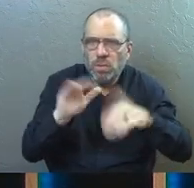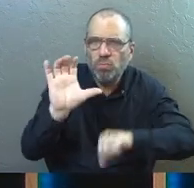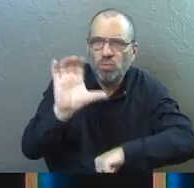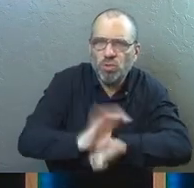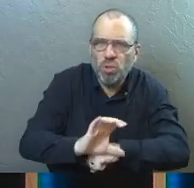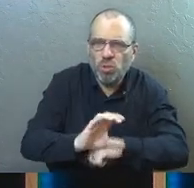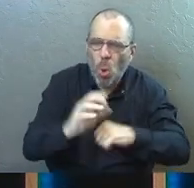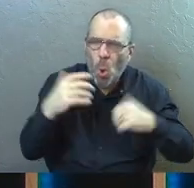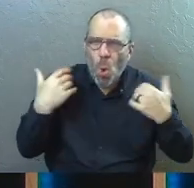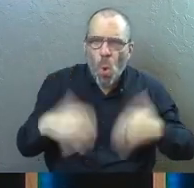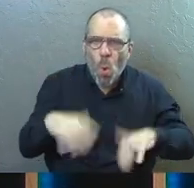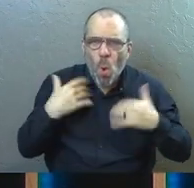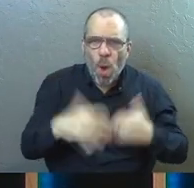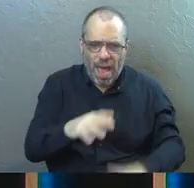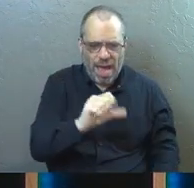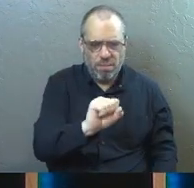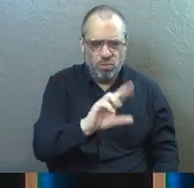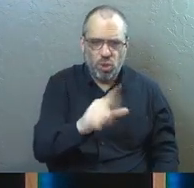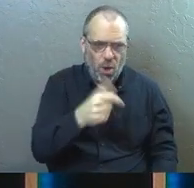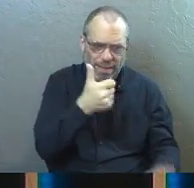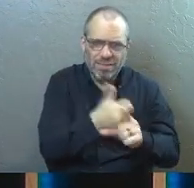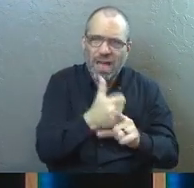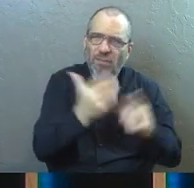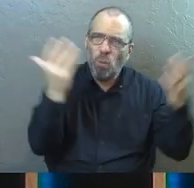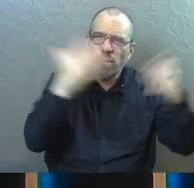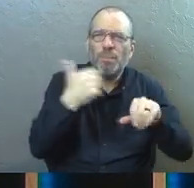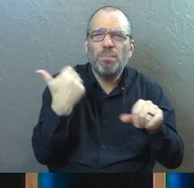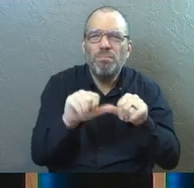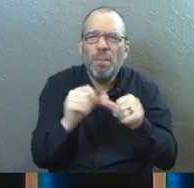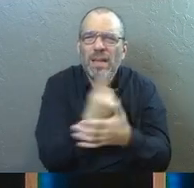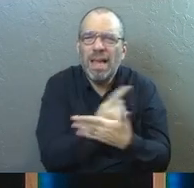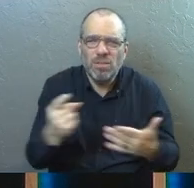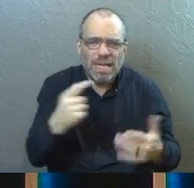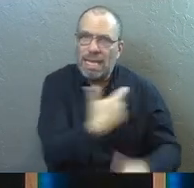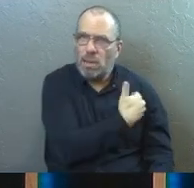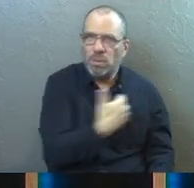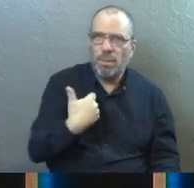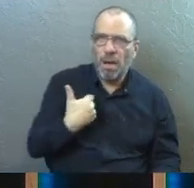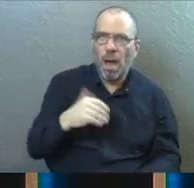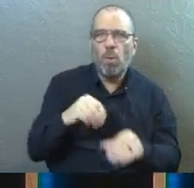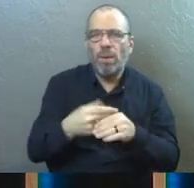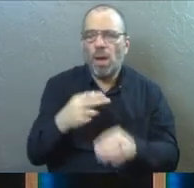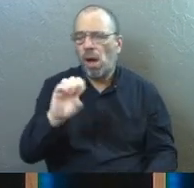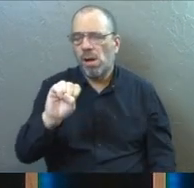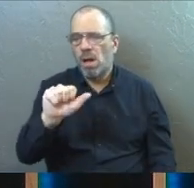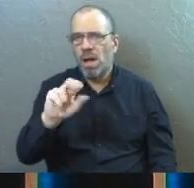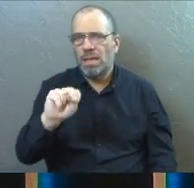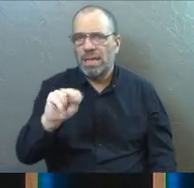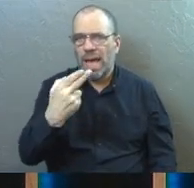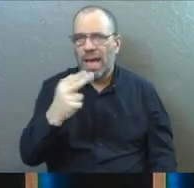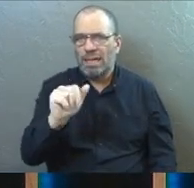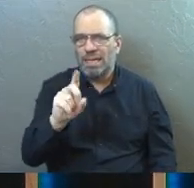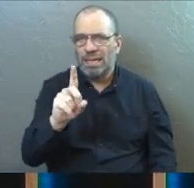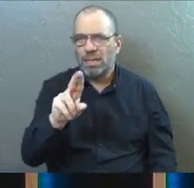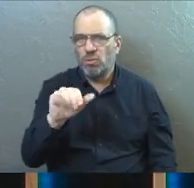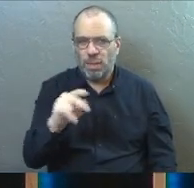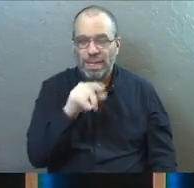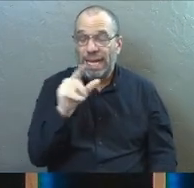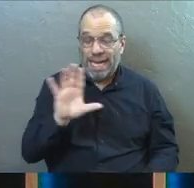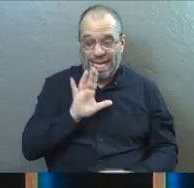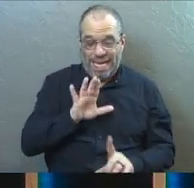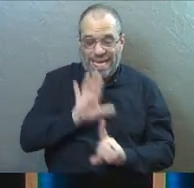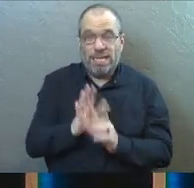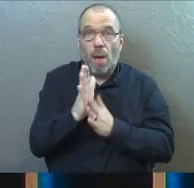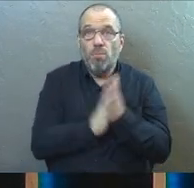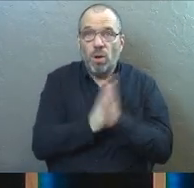season in the life of Saul himself. We talked about last week, he was a member of the Sanhedrin. He is motivated by